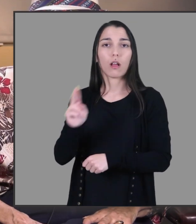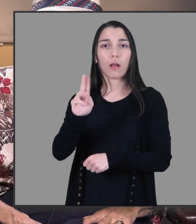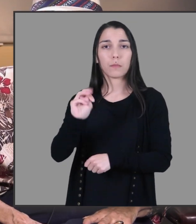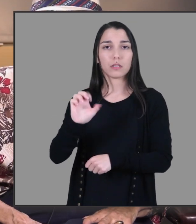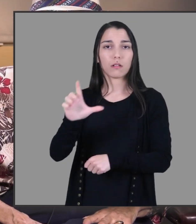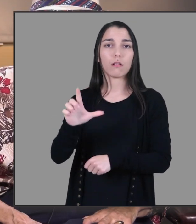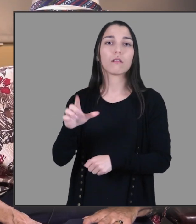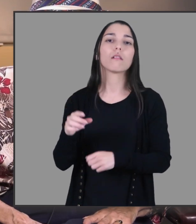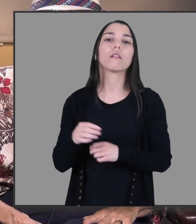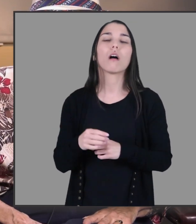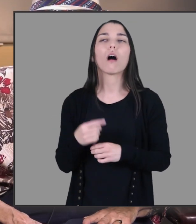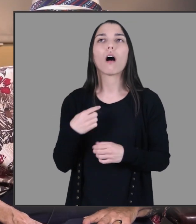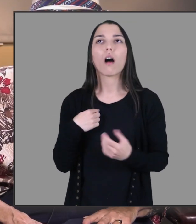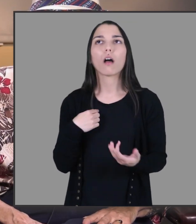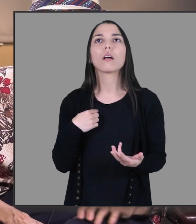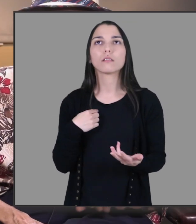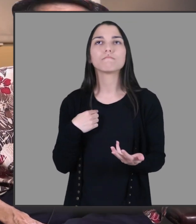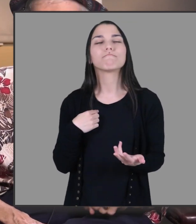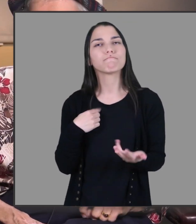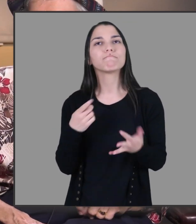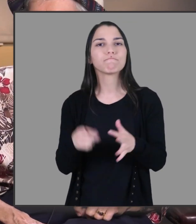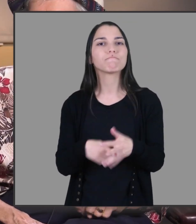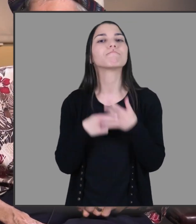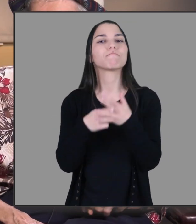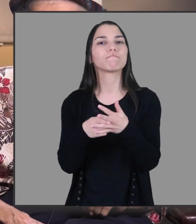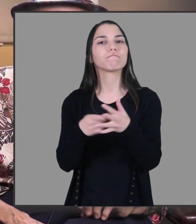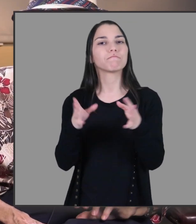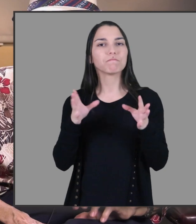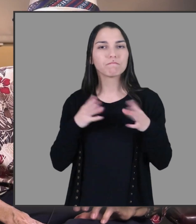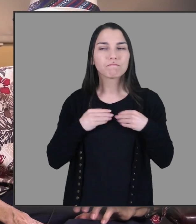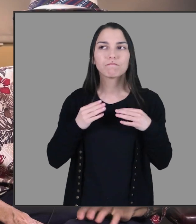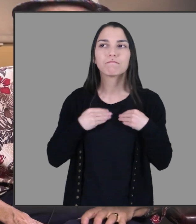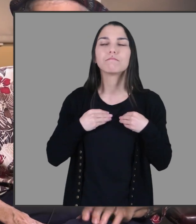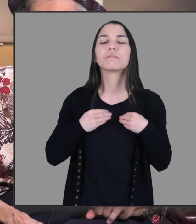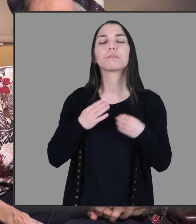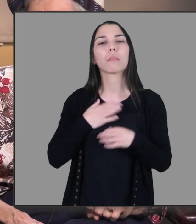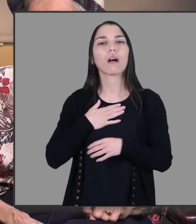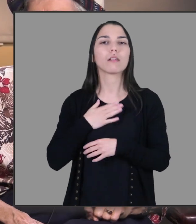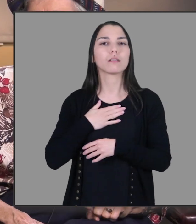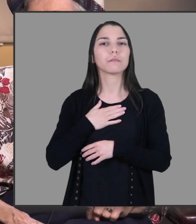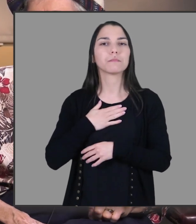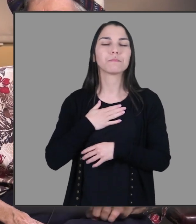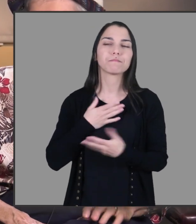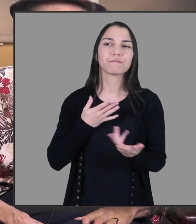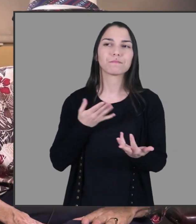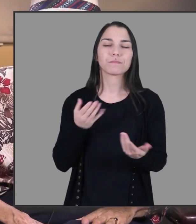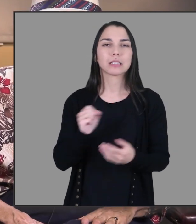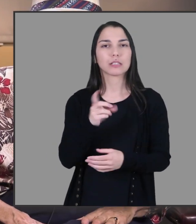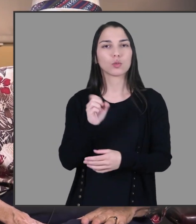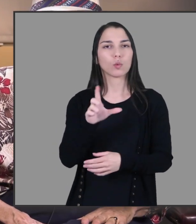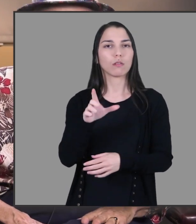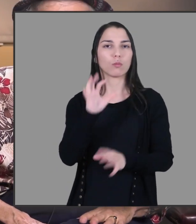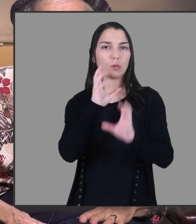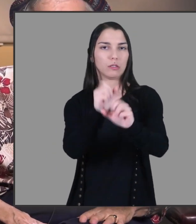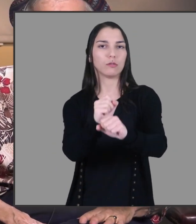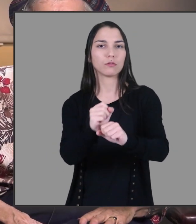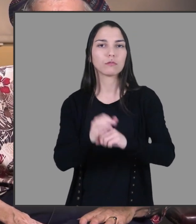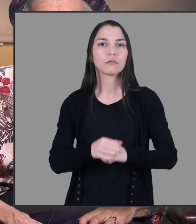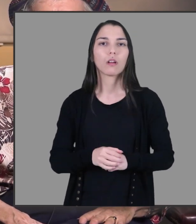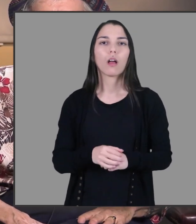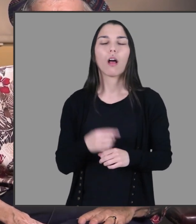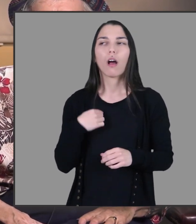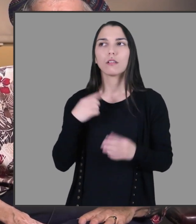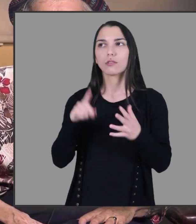that I began to come to terms with my sexual orientation.